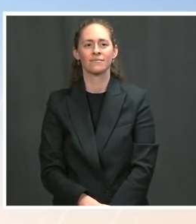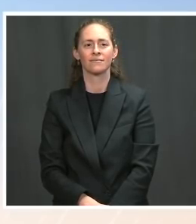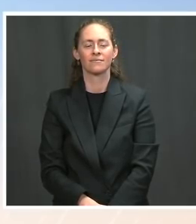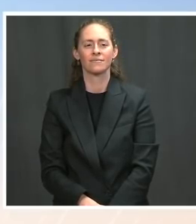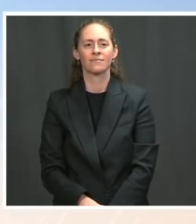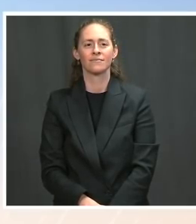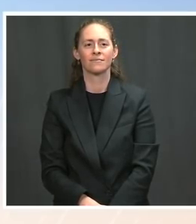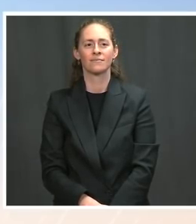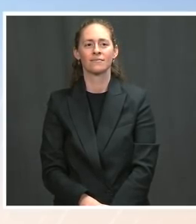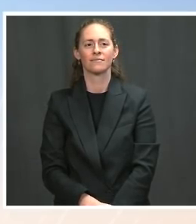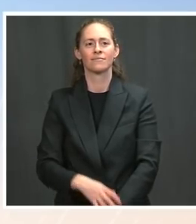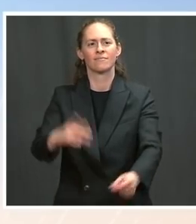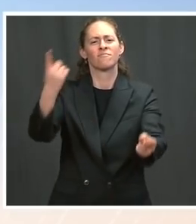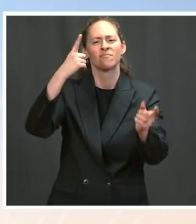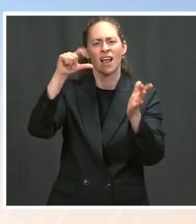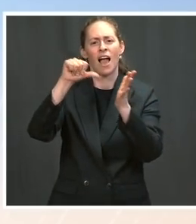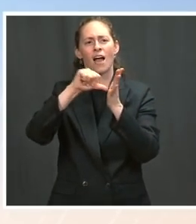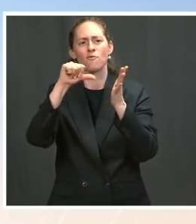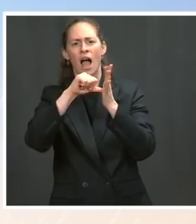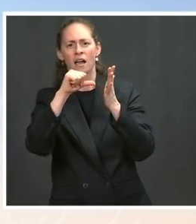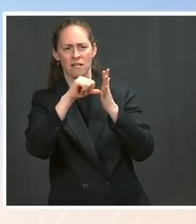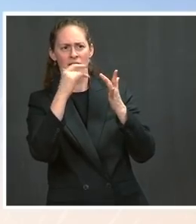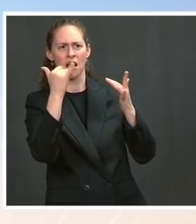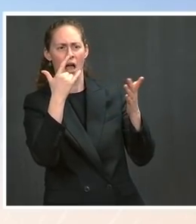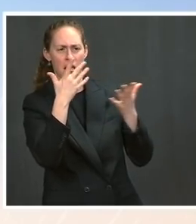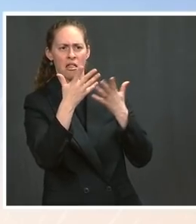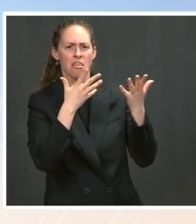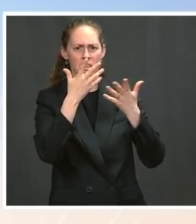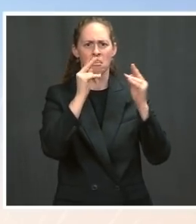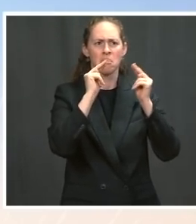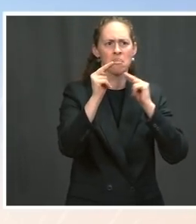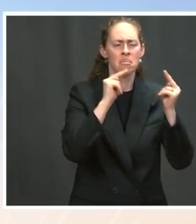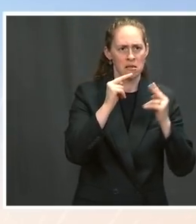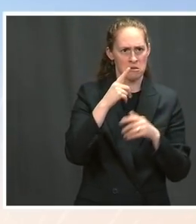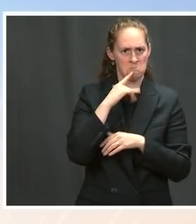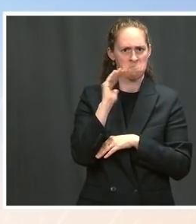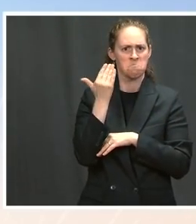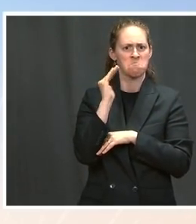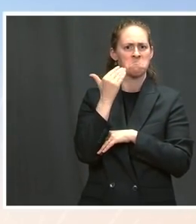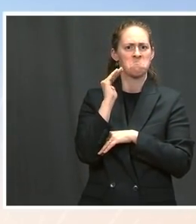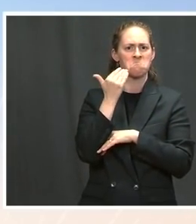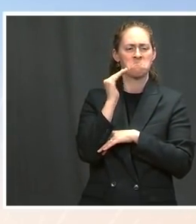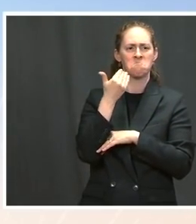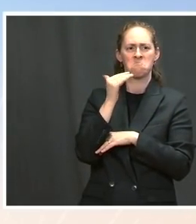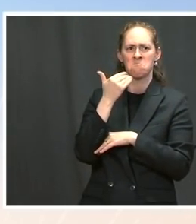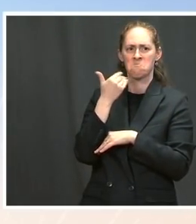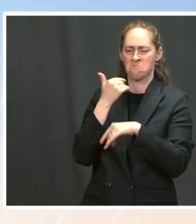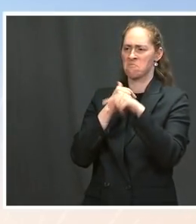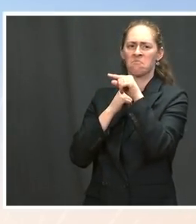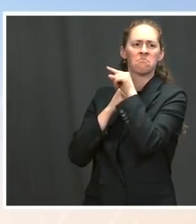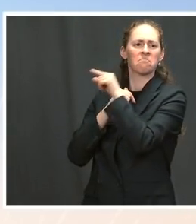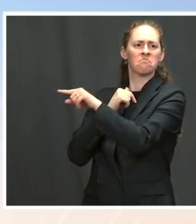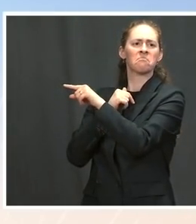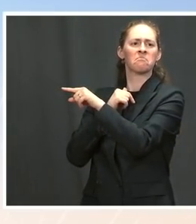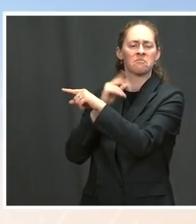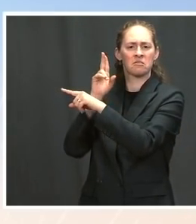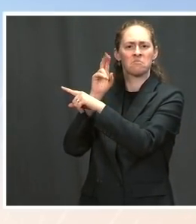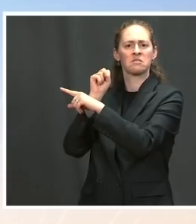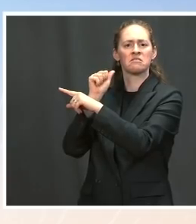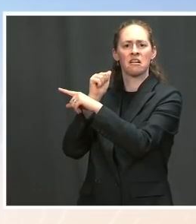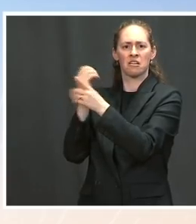many of its sanctions on Iran at the Vienna talks, but Tehran is demanding more. Is that a fair assessment of where things stand?